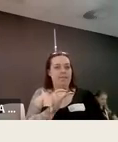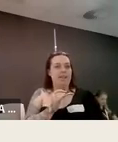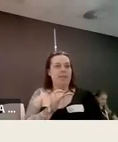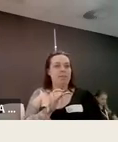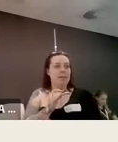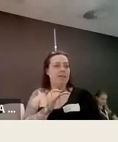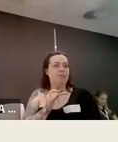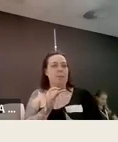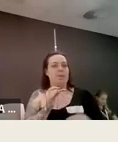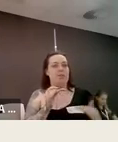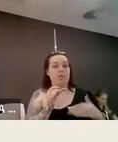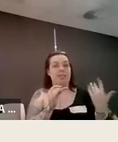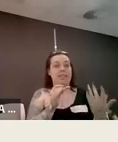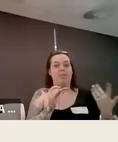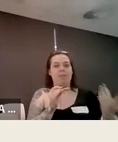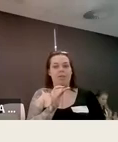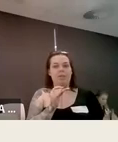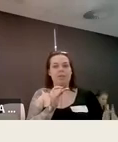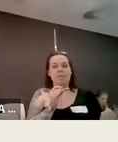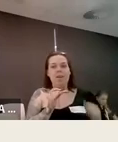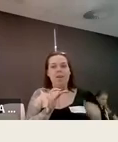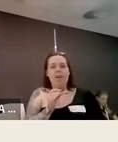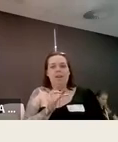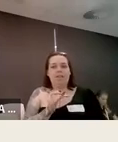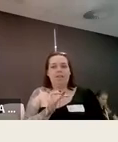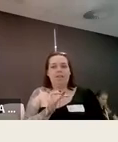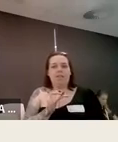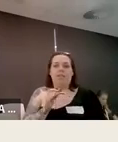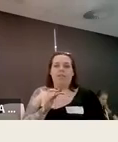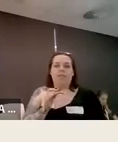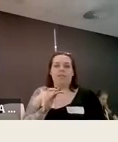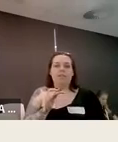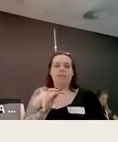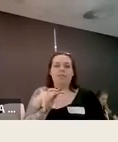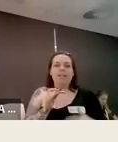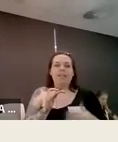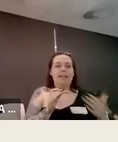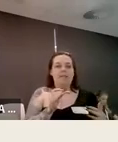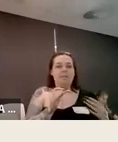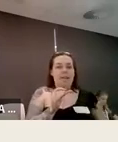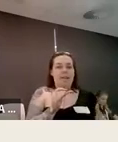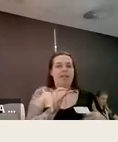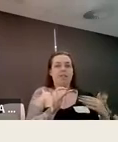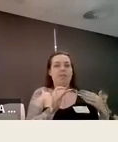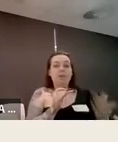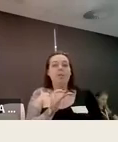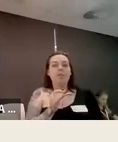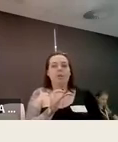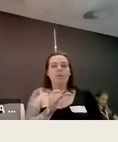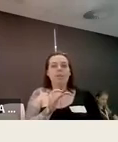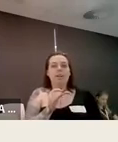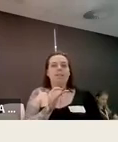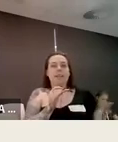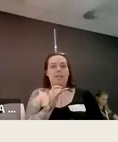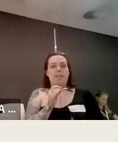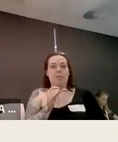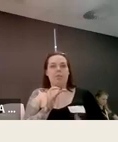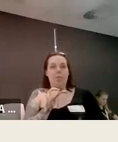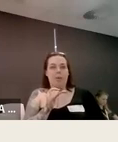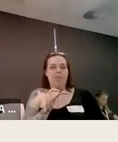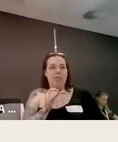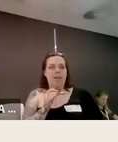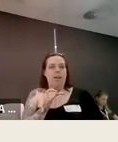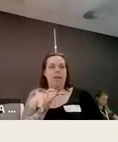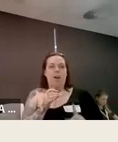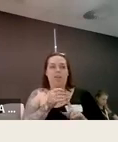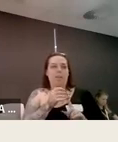universities having plans but i'm intrinsically involved so the disability action plan uses focus groups to